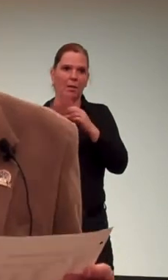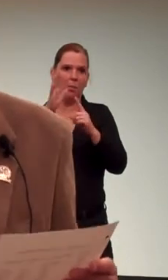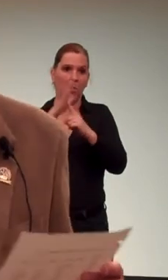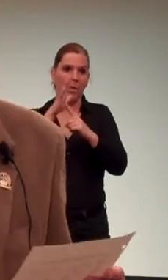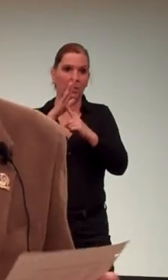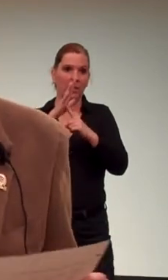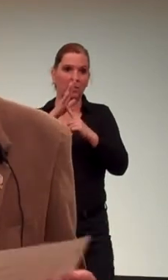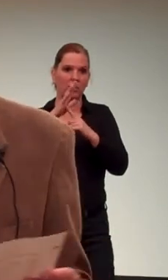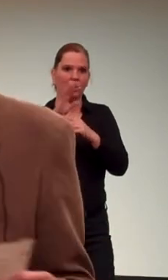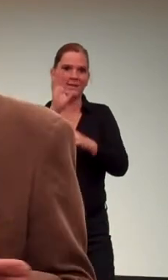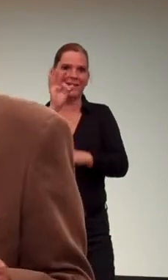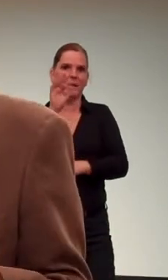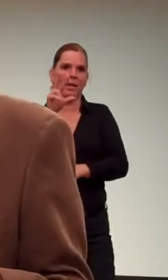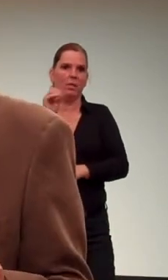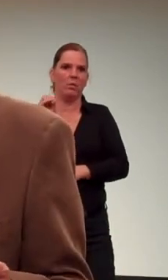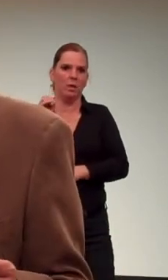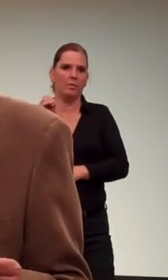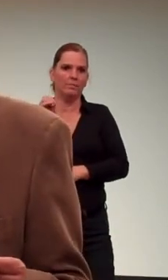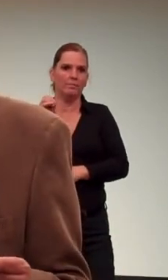population was 1930.